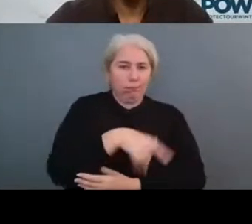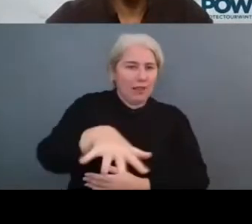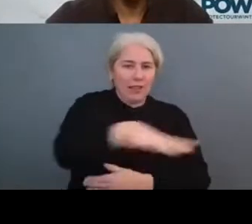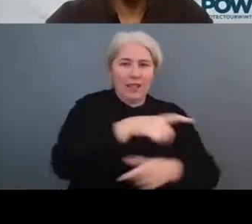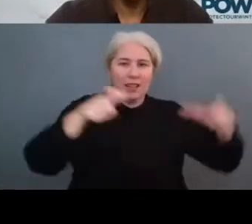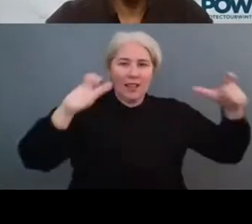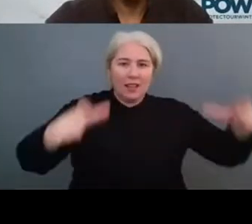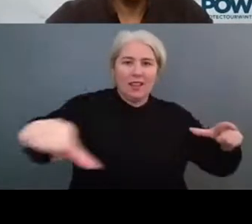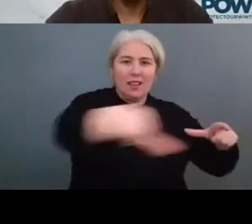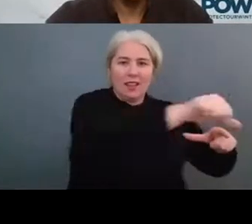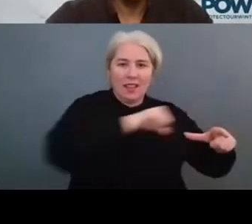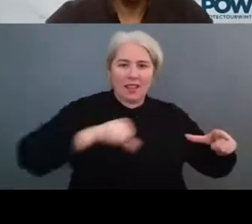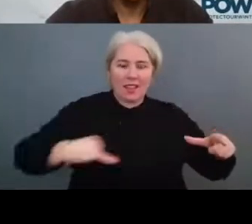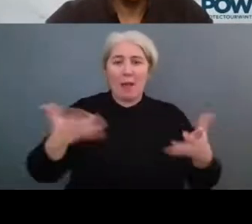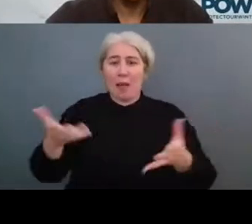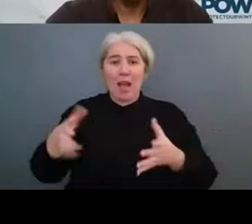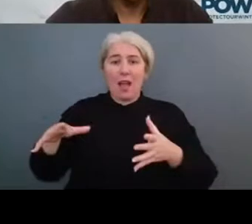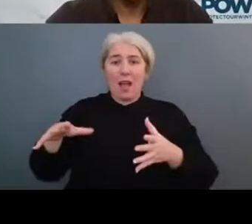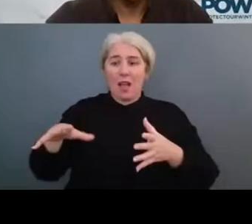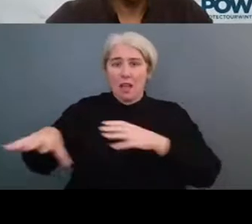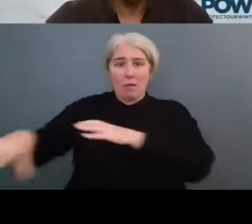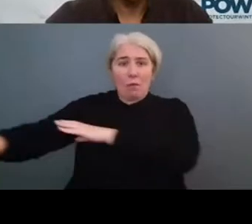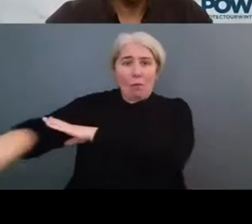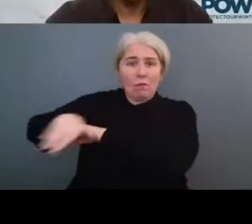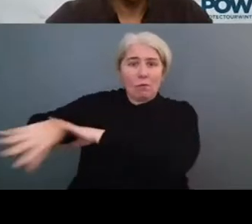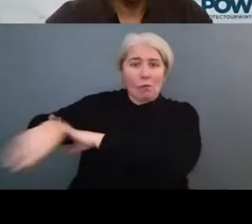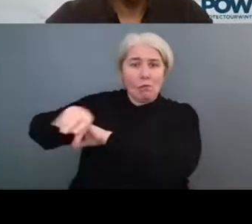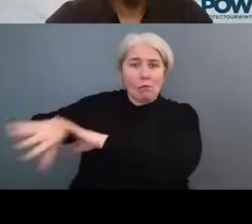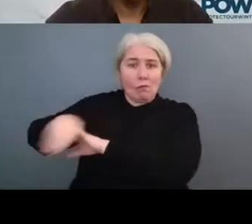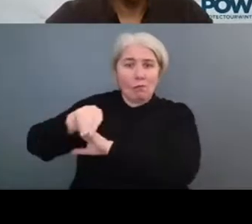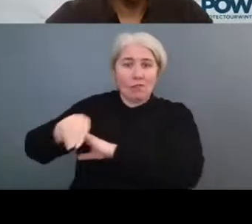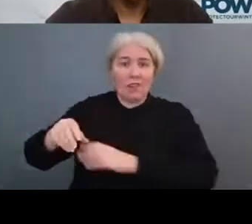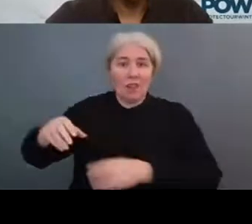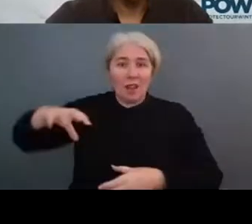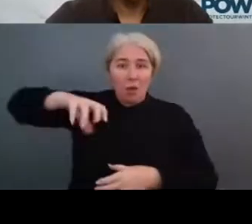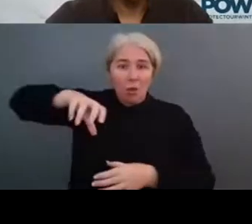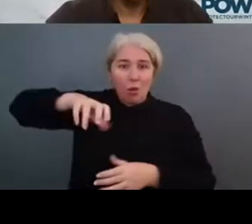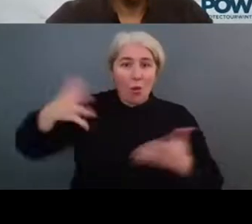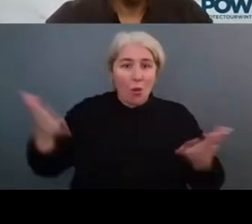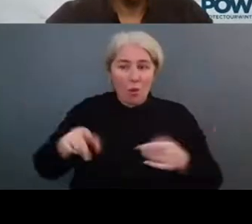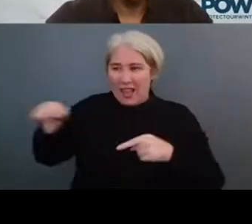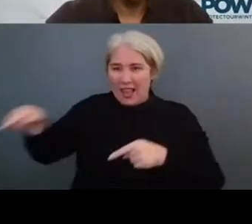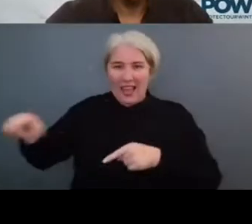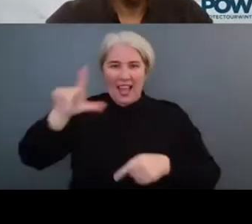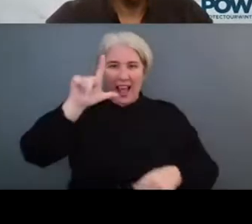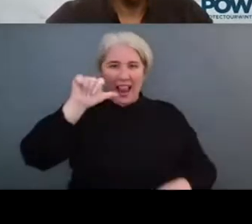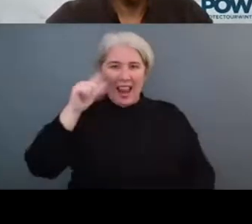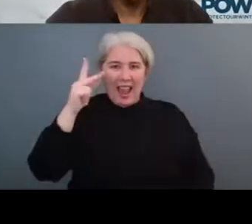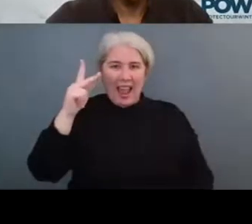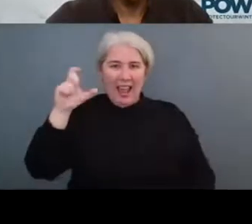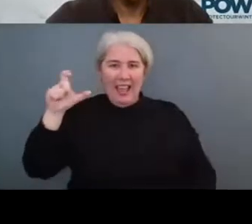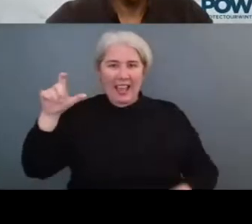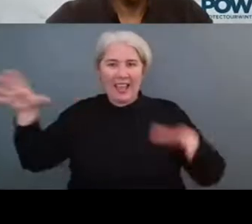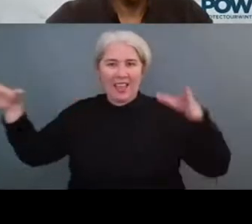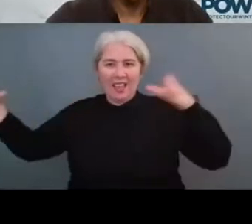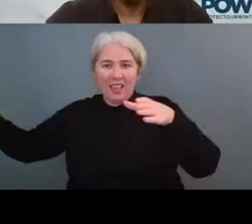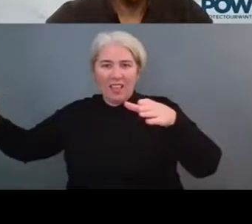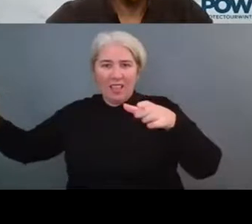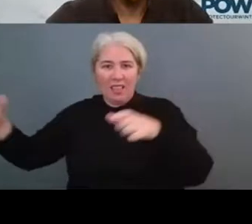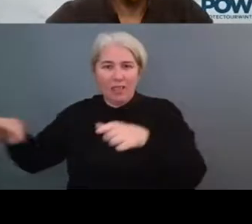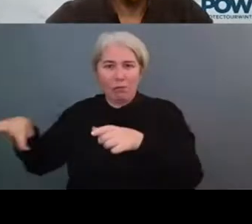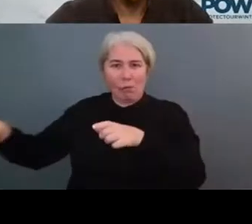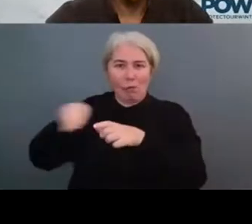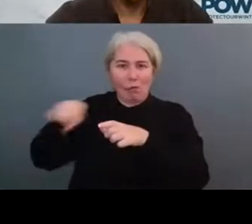we are just creating or worsening or the existing problem. And here there are solutions. Yeah, like the